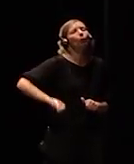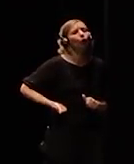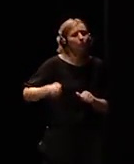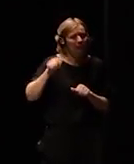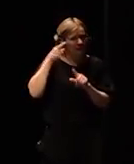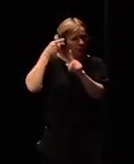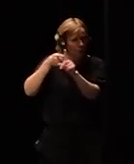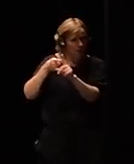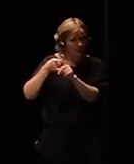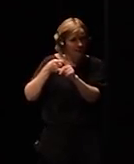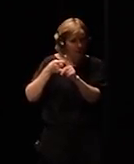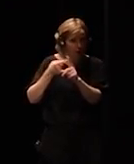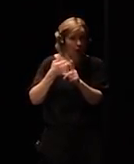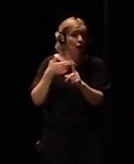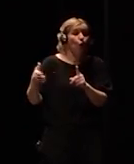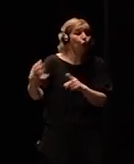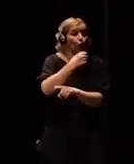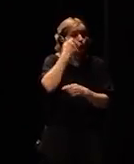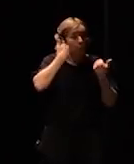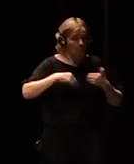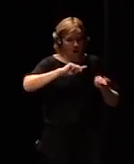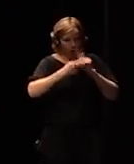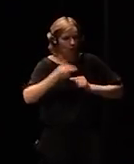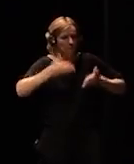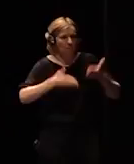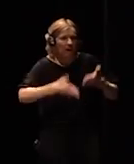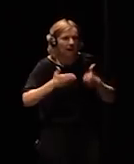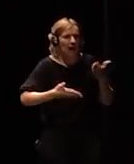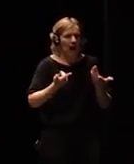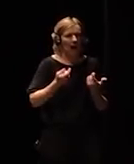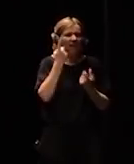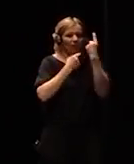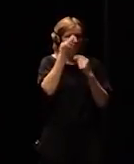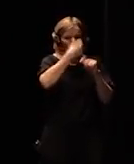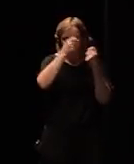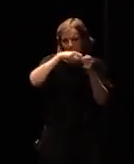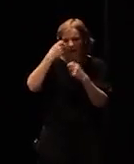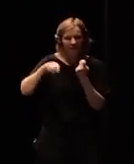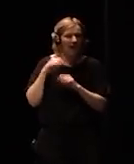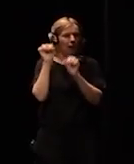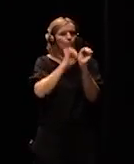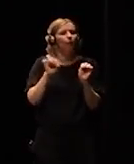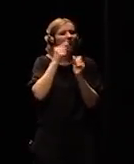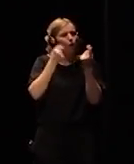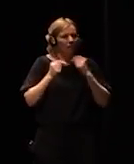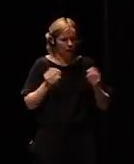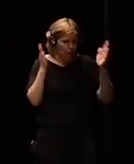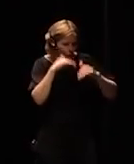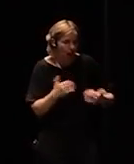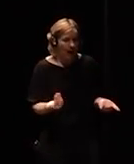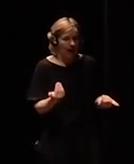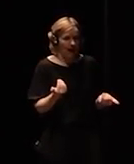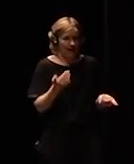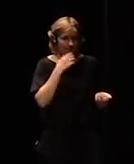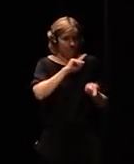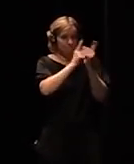machine by connecting them we would sell all the information we would have no protection we would basically be completely naked because